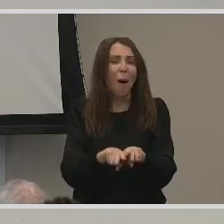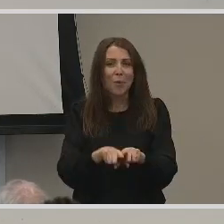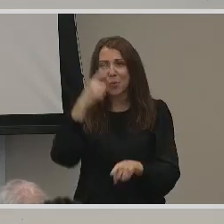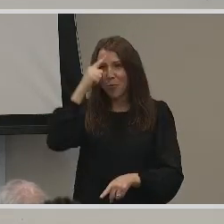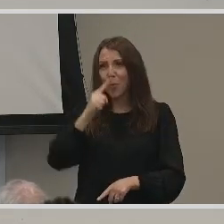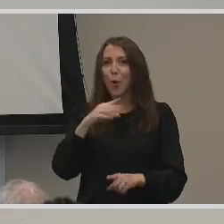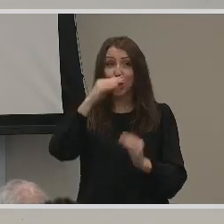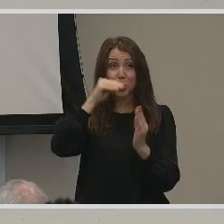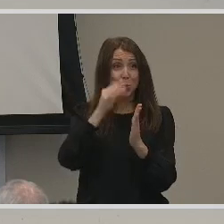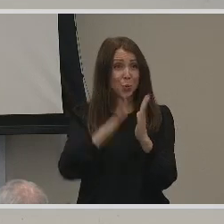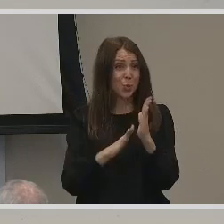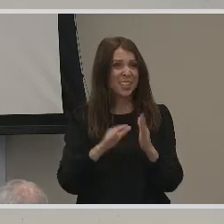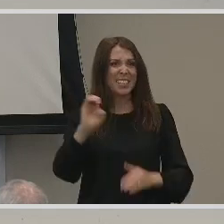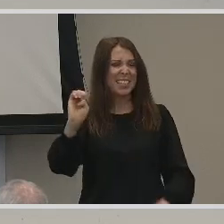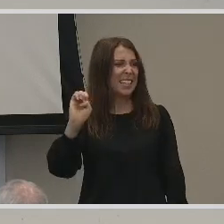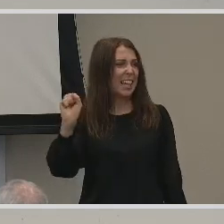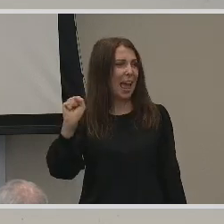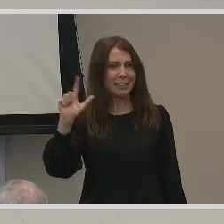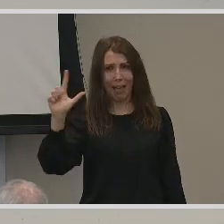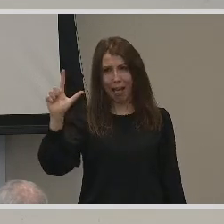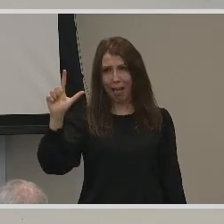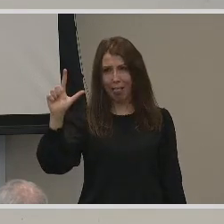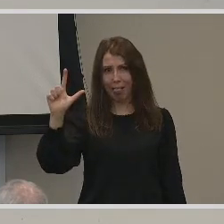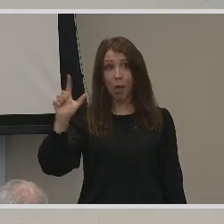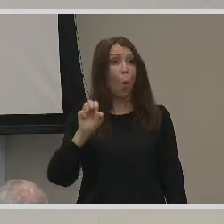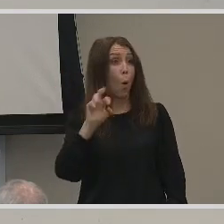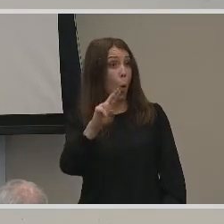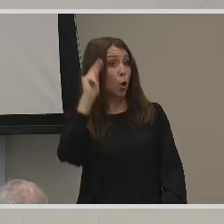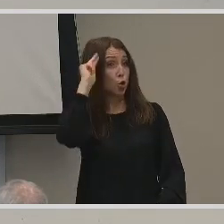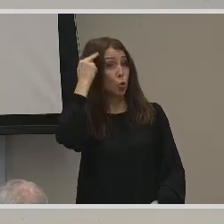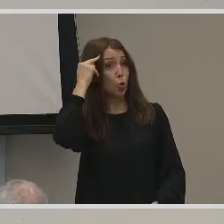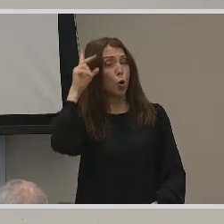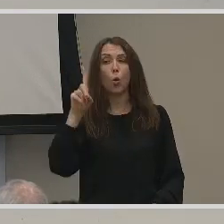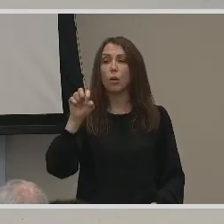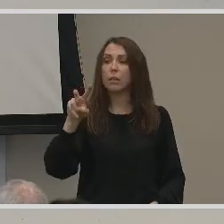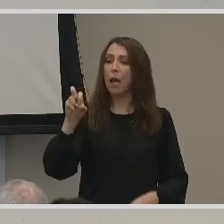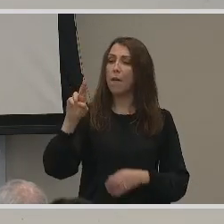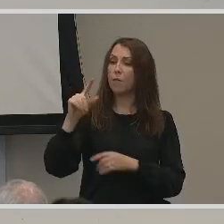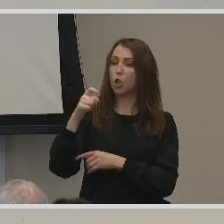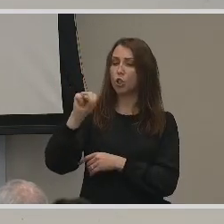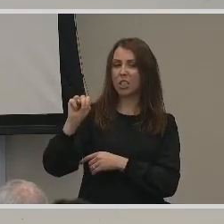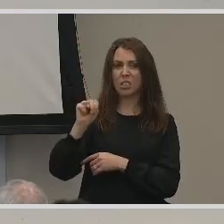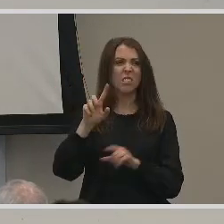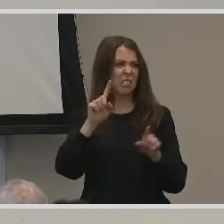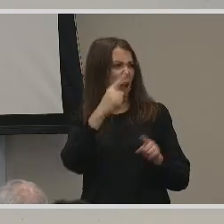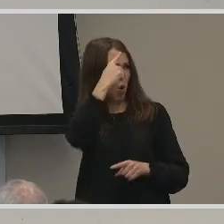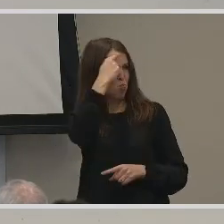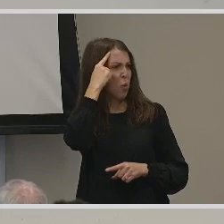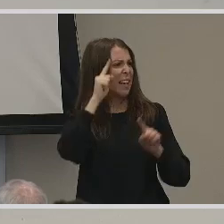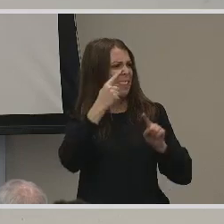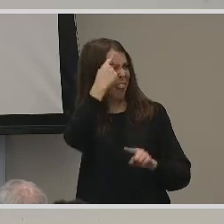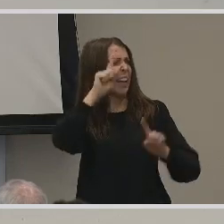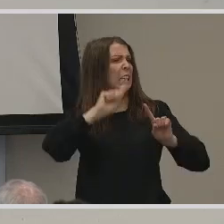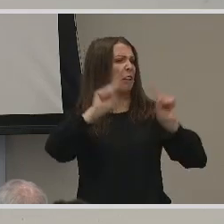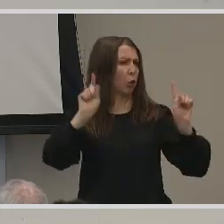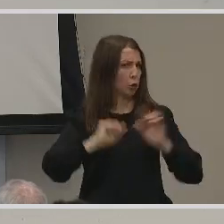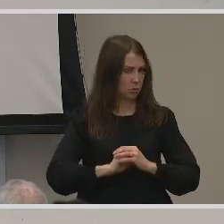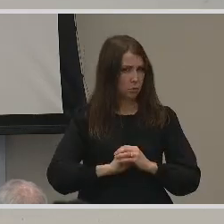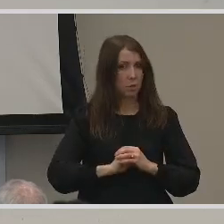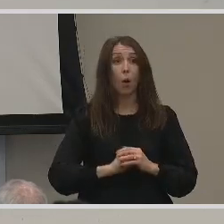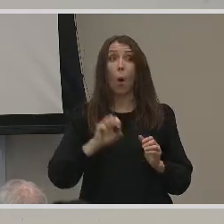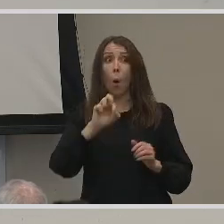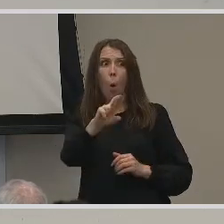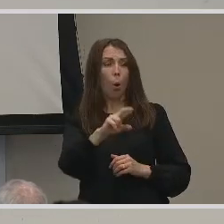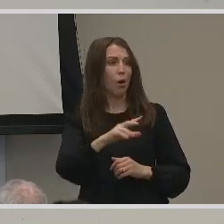language or those that are neurodivergent. And even sometimes just a classroom is really noisy or a